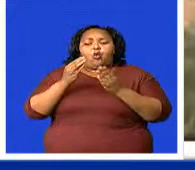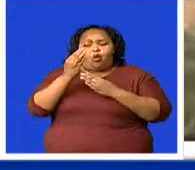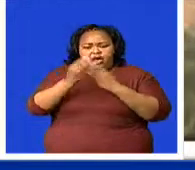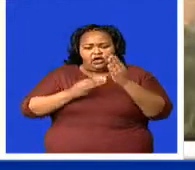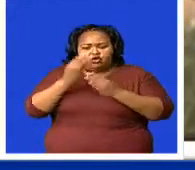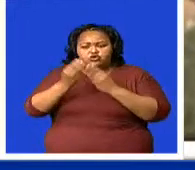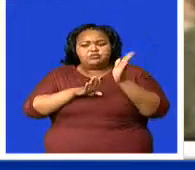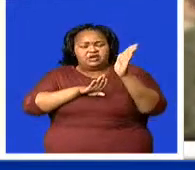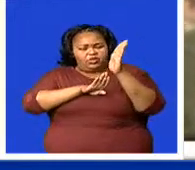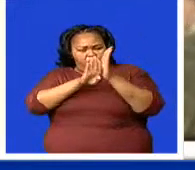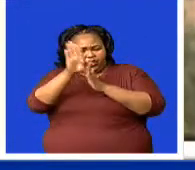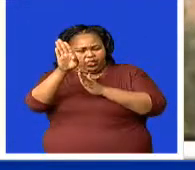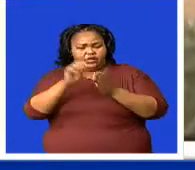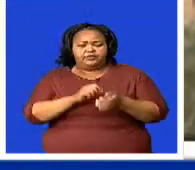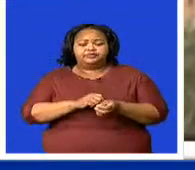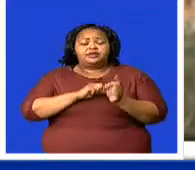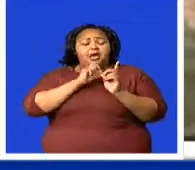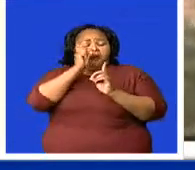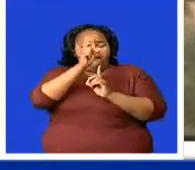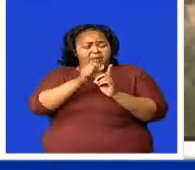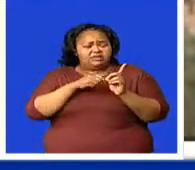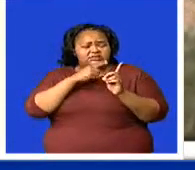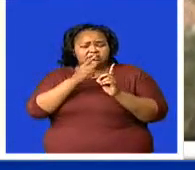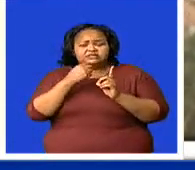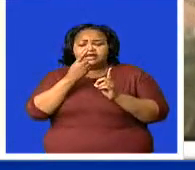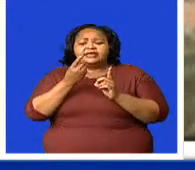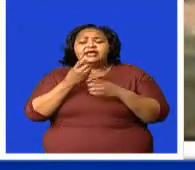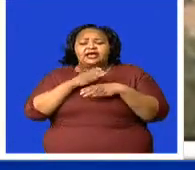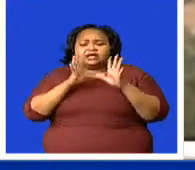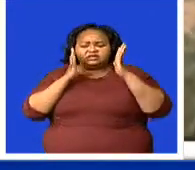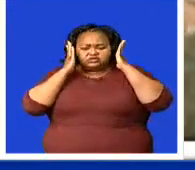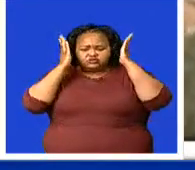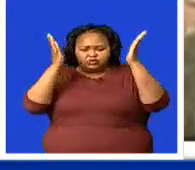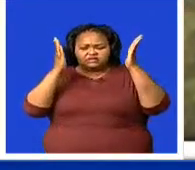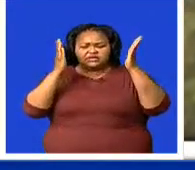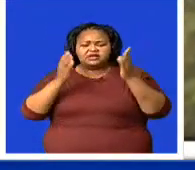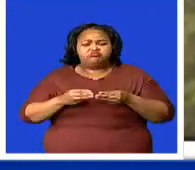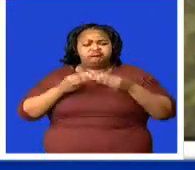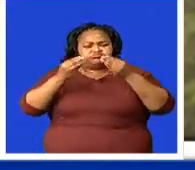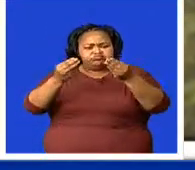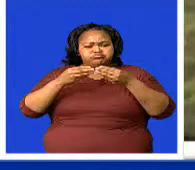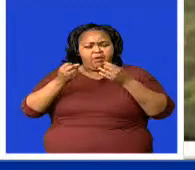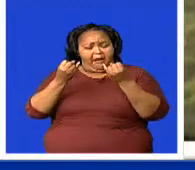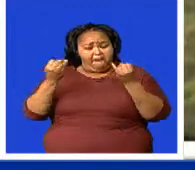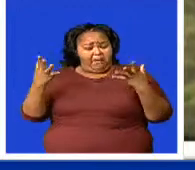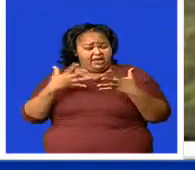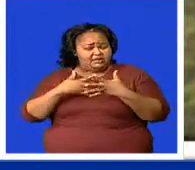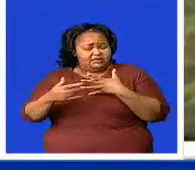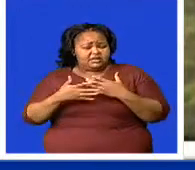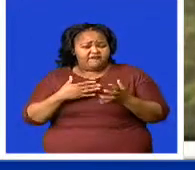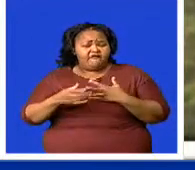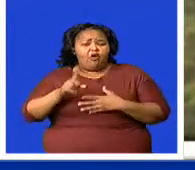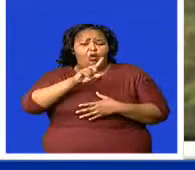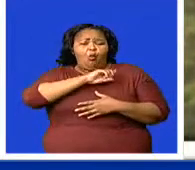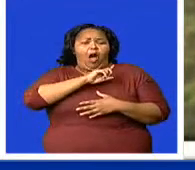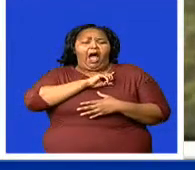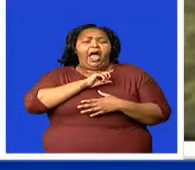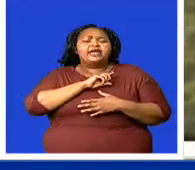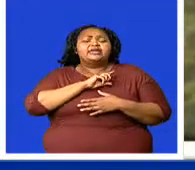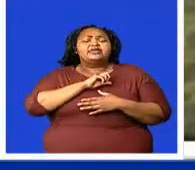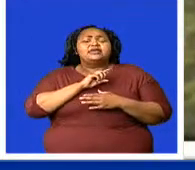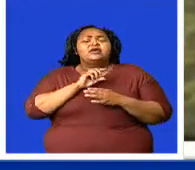Kumalo says the Swatini has a lot to offer to the globe as it is part of many global partnerships,